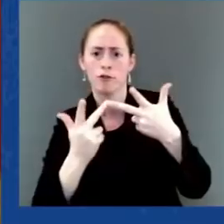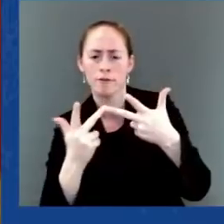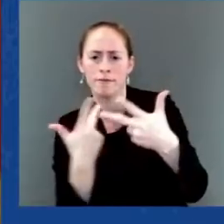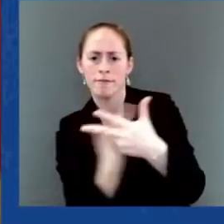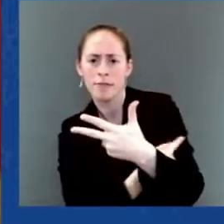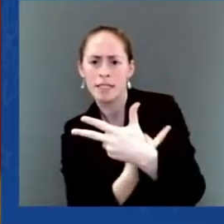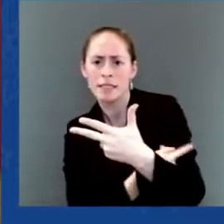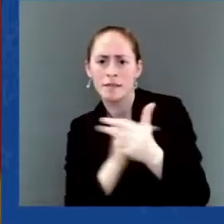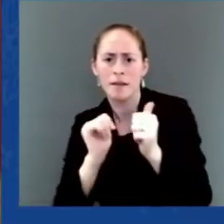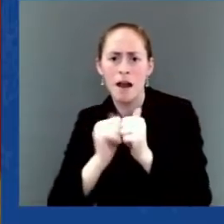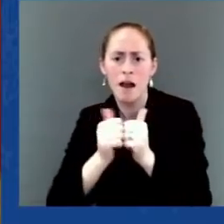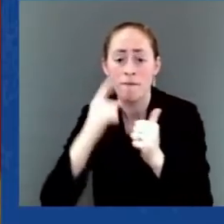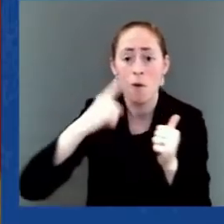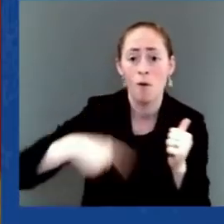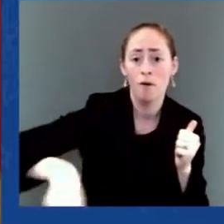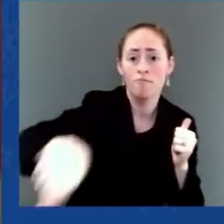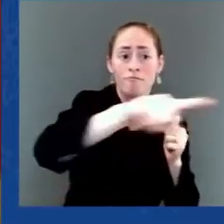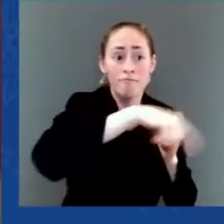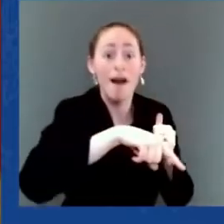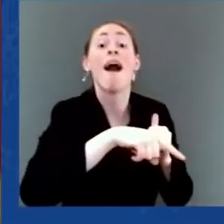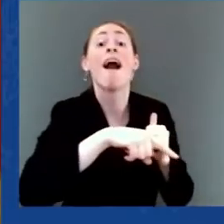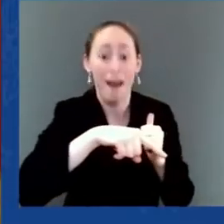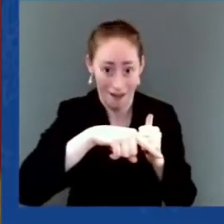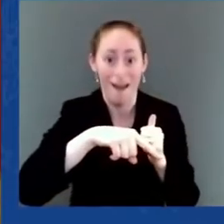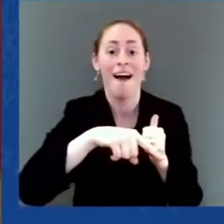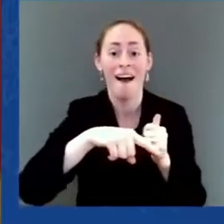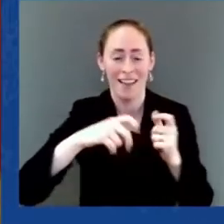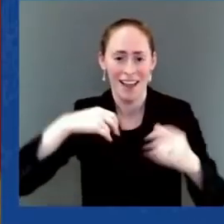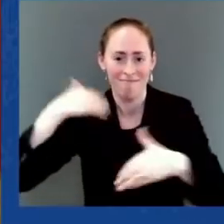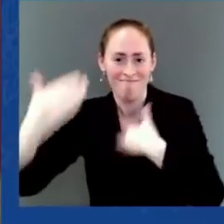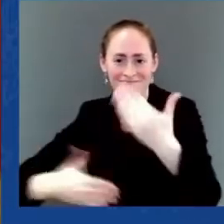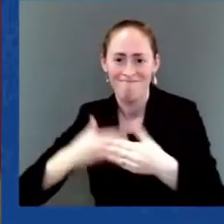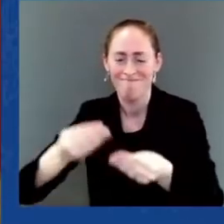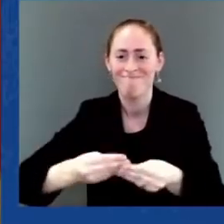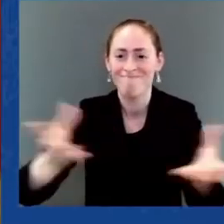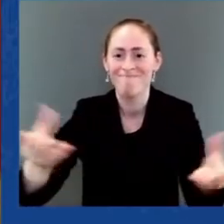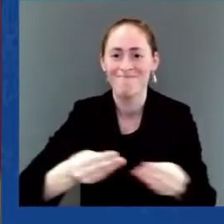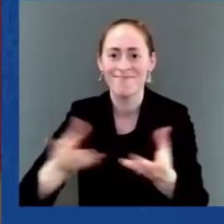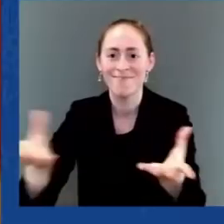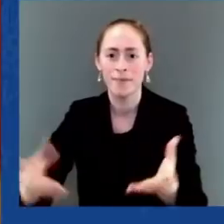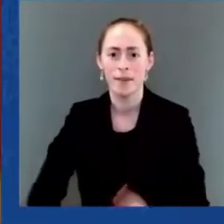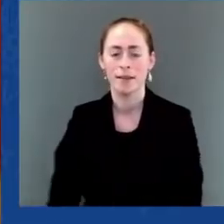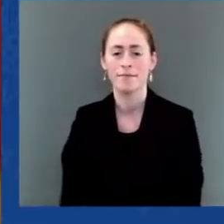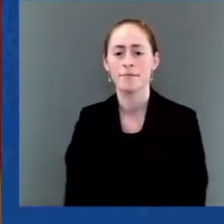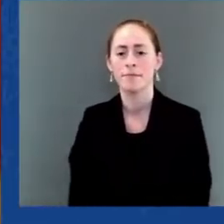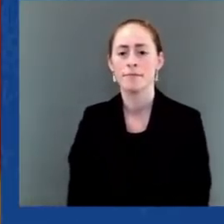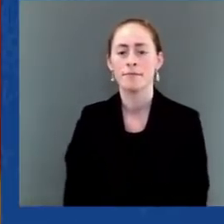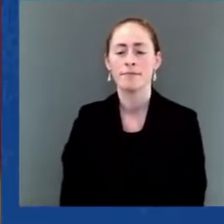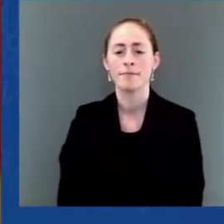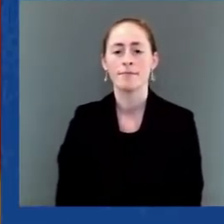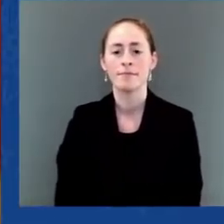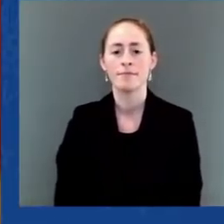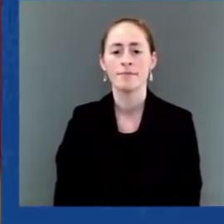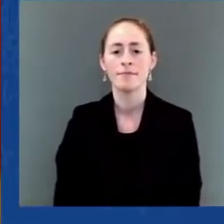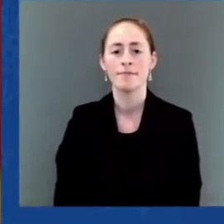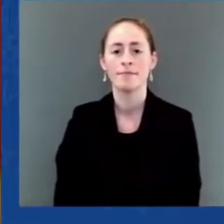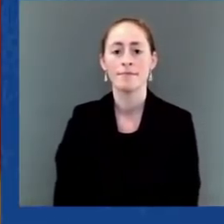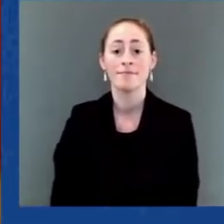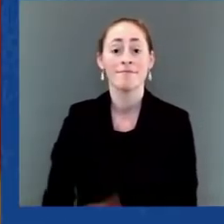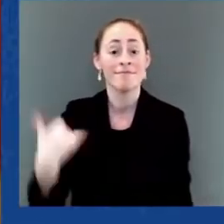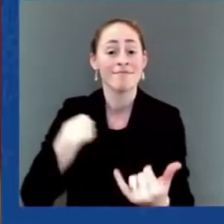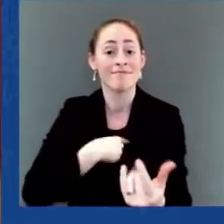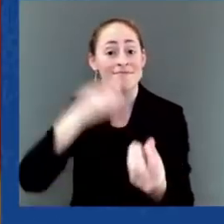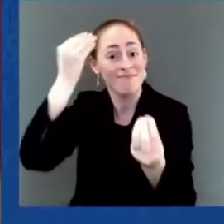we crossed 250 million doses delivered to 10 countries, and on our way to meeting our commitment